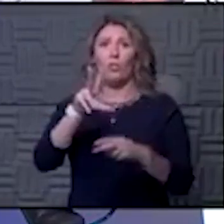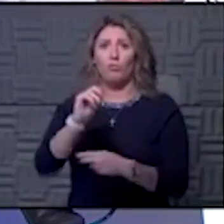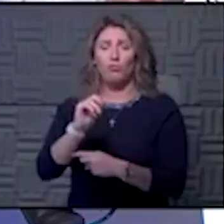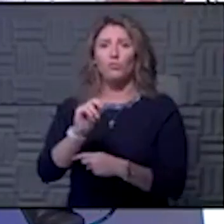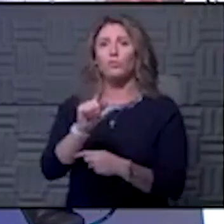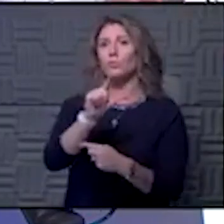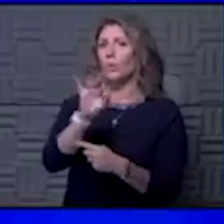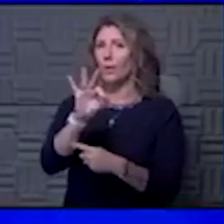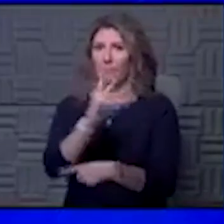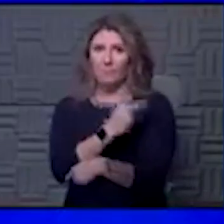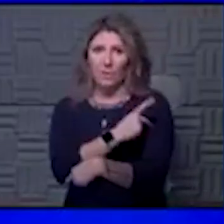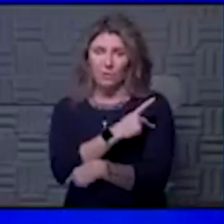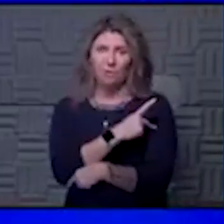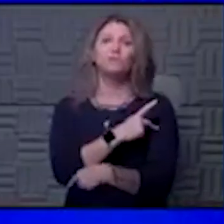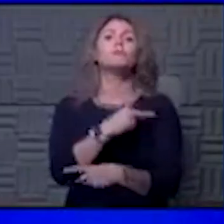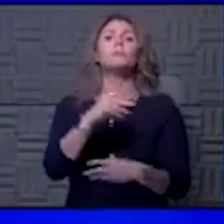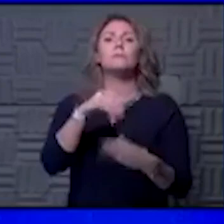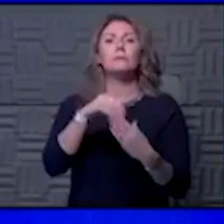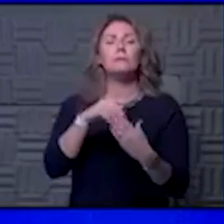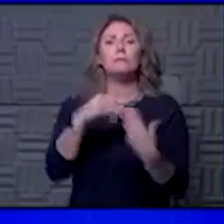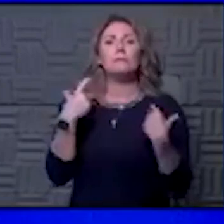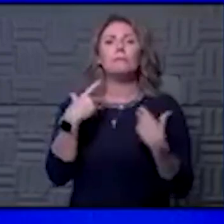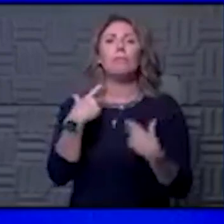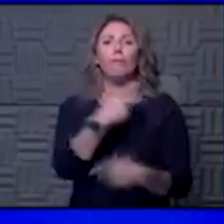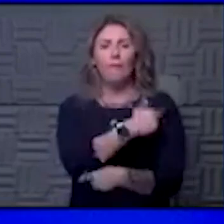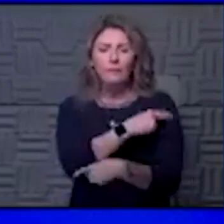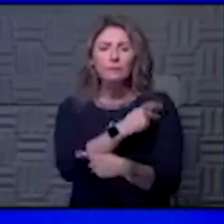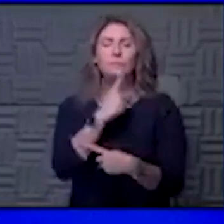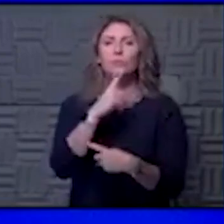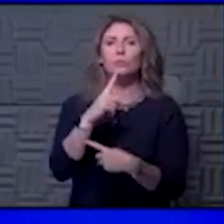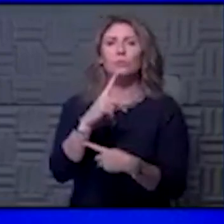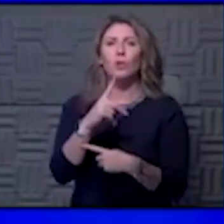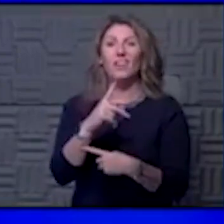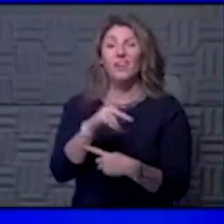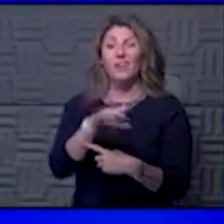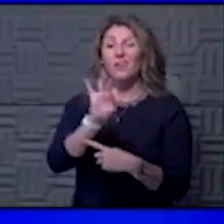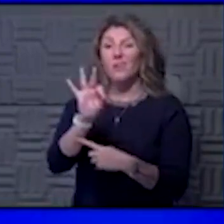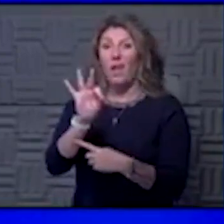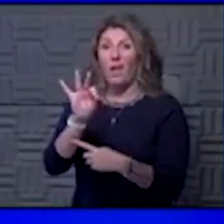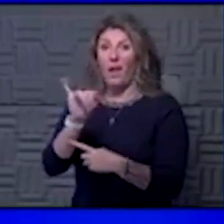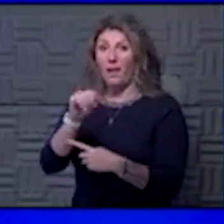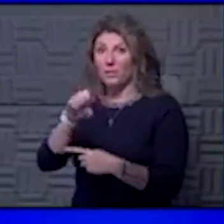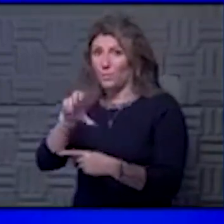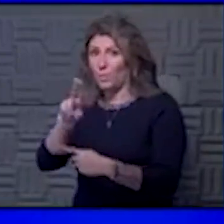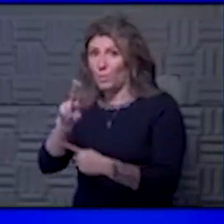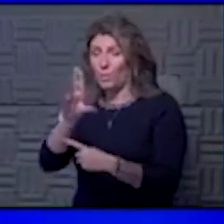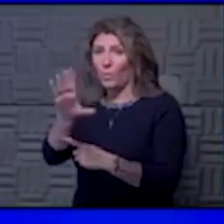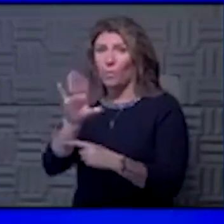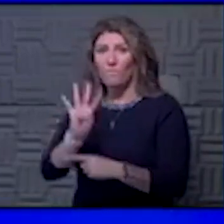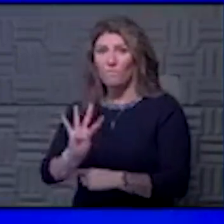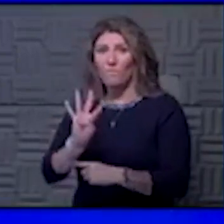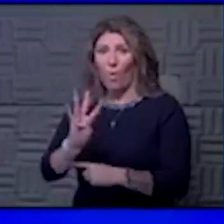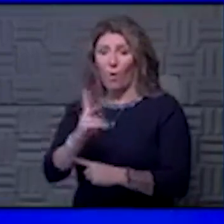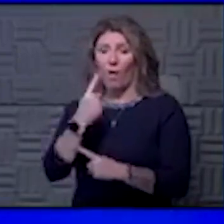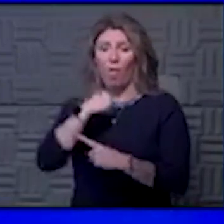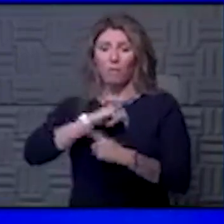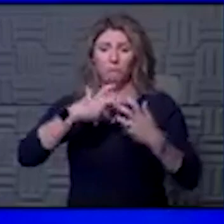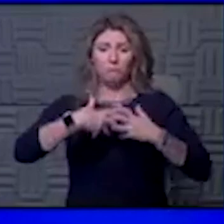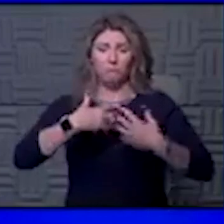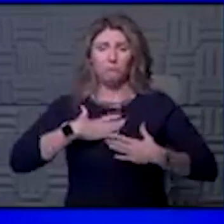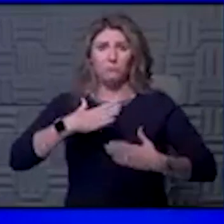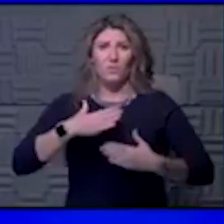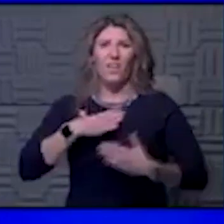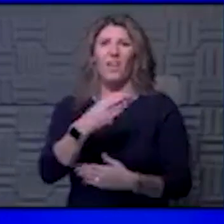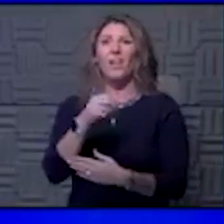29 patients in the hospital in the acute phase, nine of those in the ICU and four in the ventilator. We still have 37 who are in in the hospital